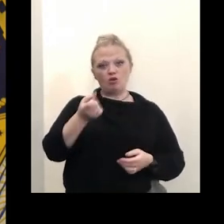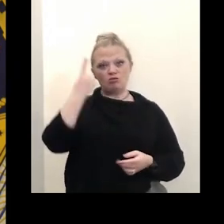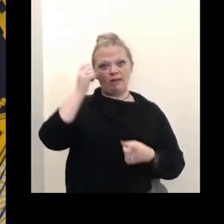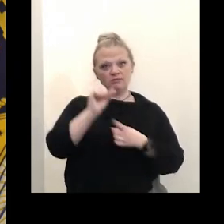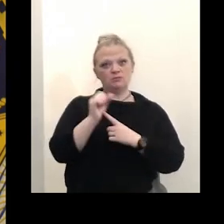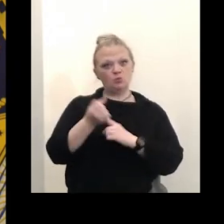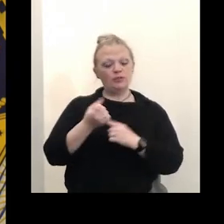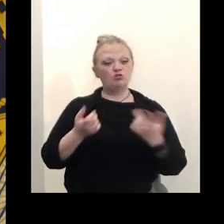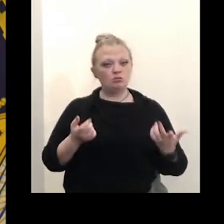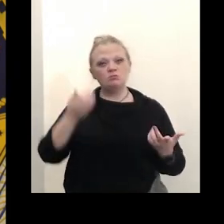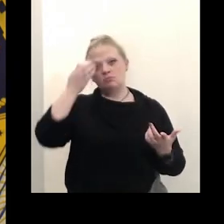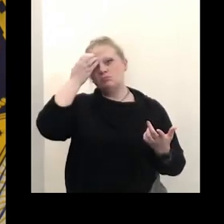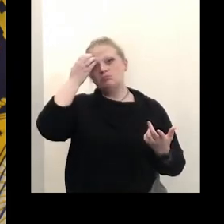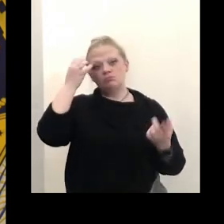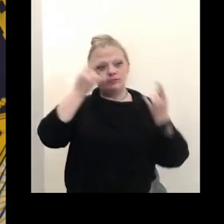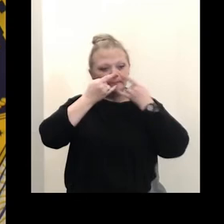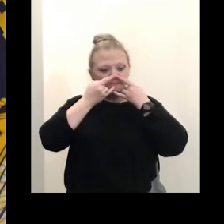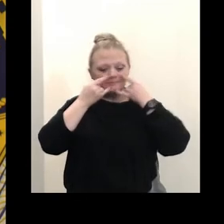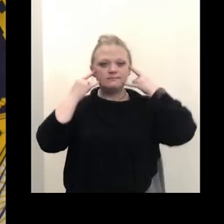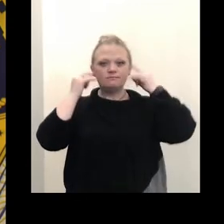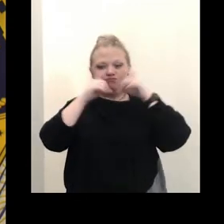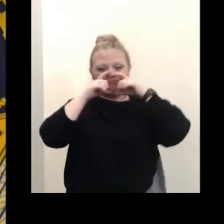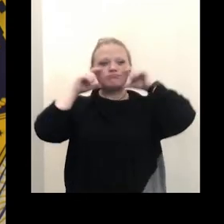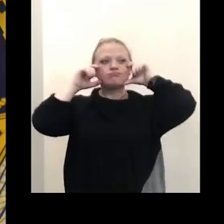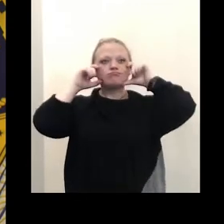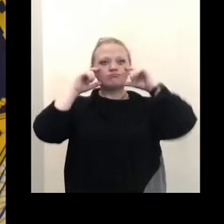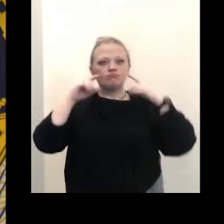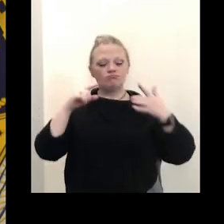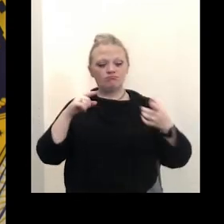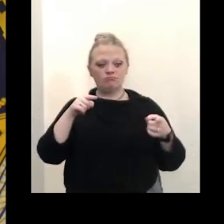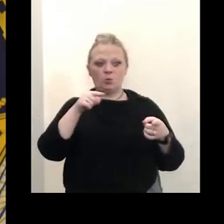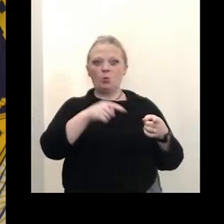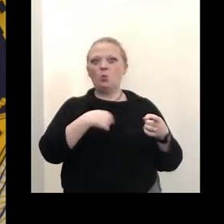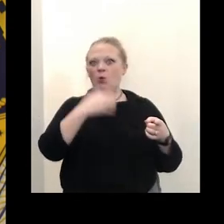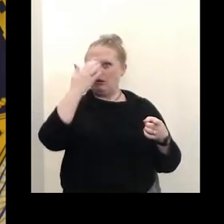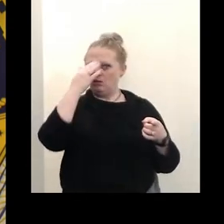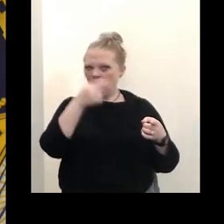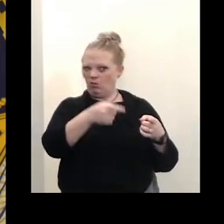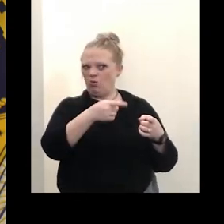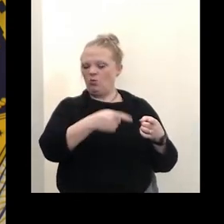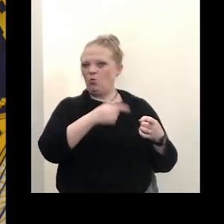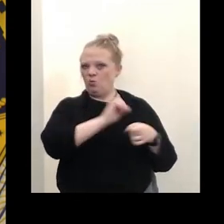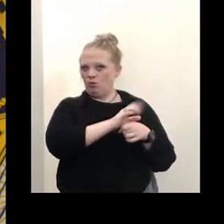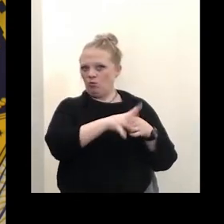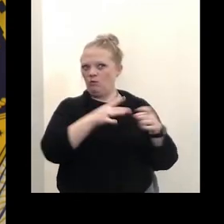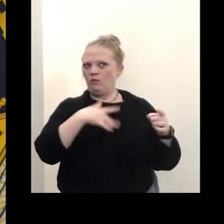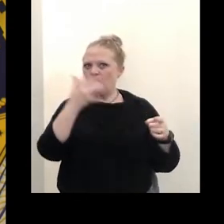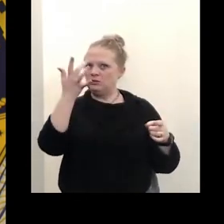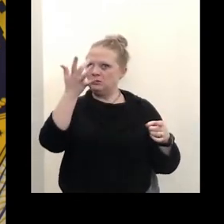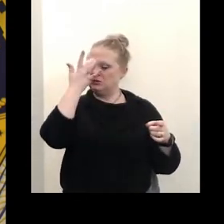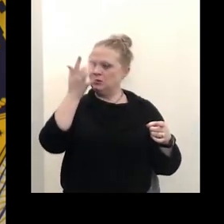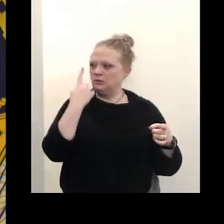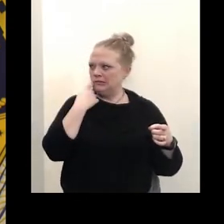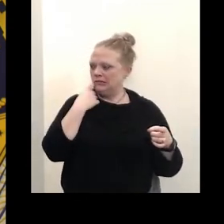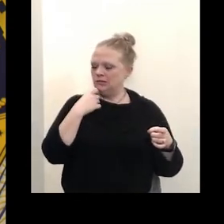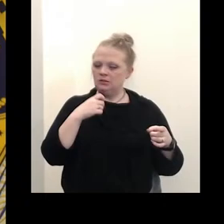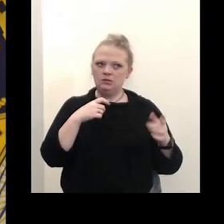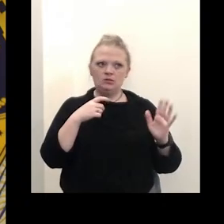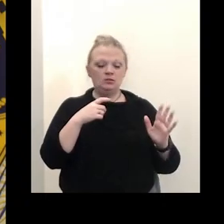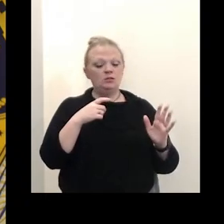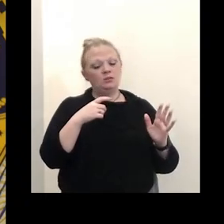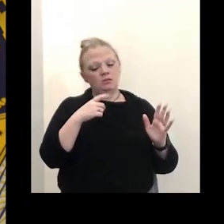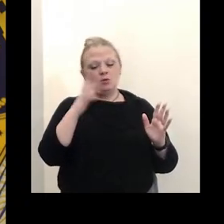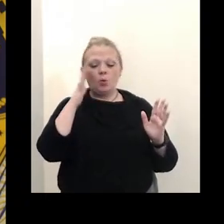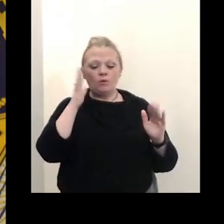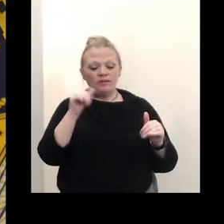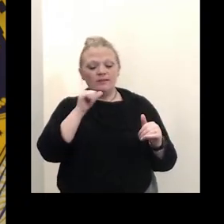they're putting on masks they may know somebody who's gotten covet 19 and is sick recently or hopefully not but i know a lot of people who've unfortunately